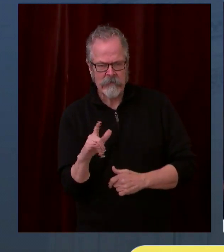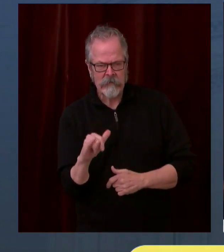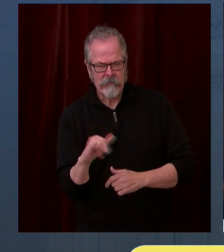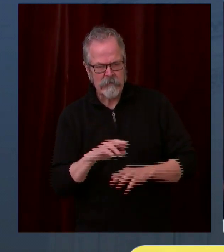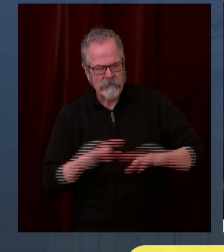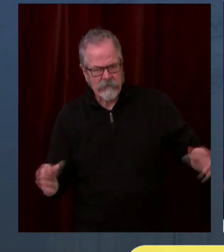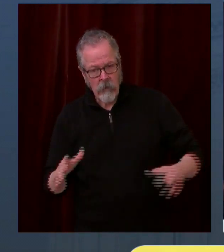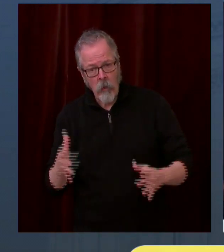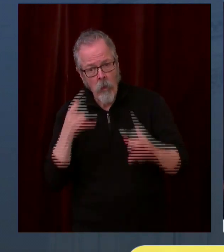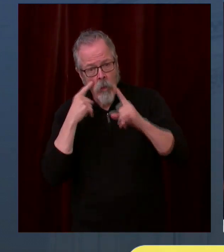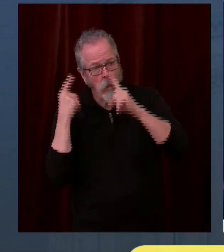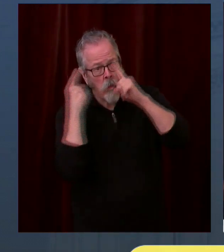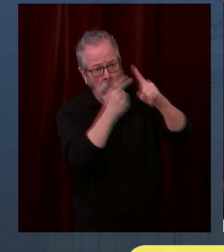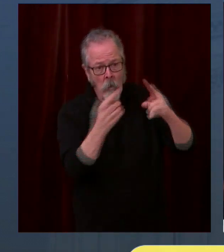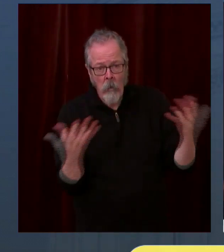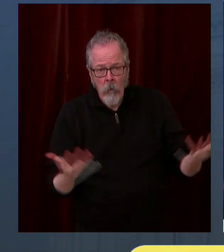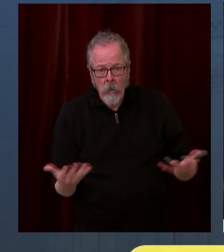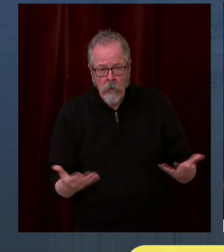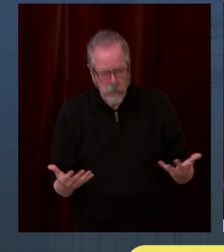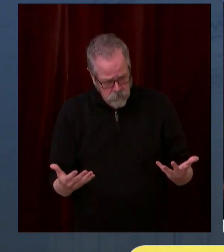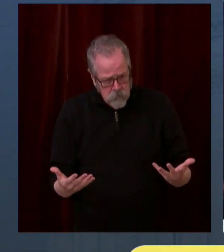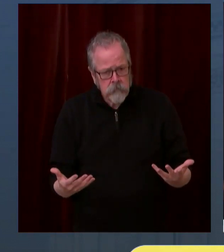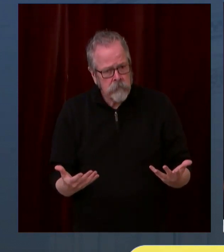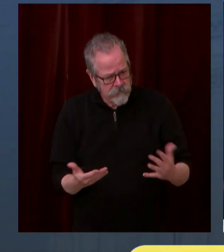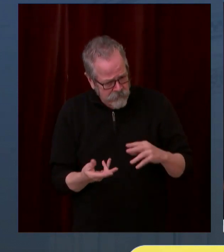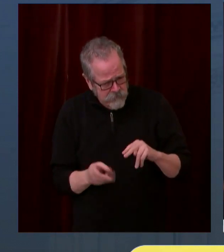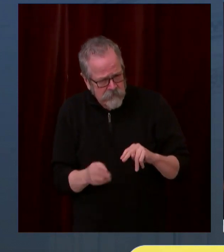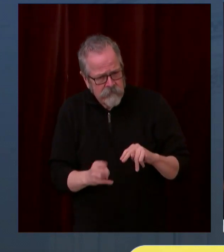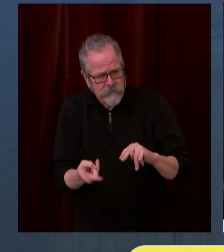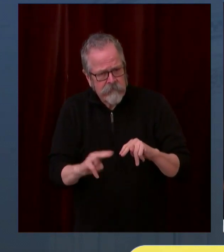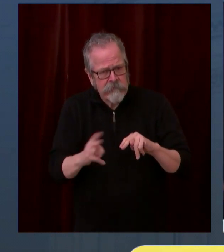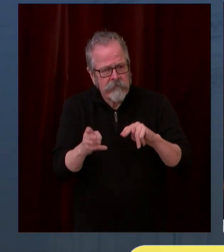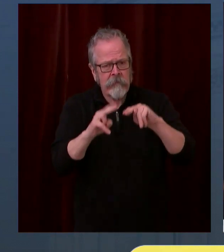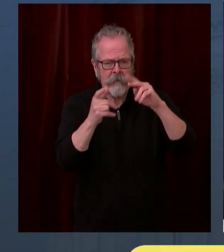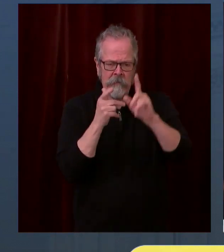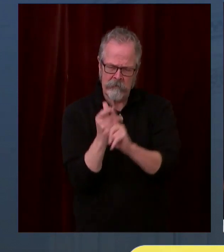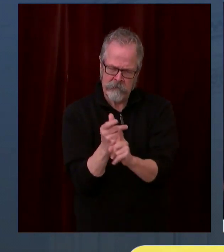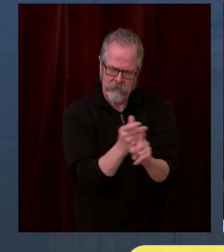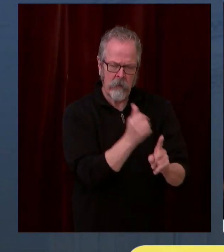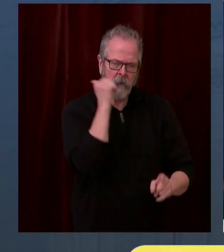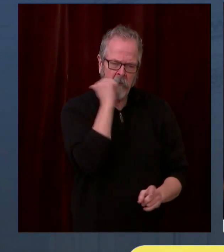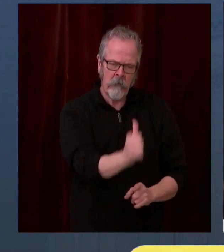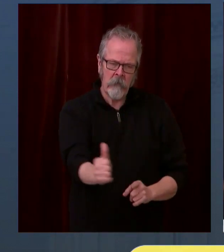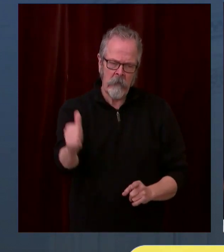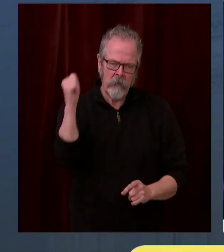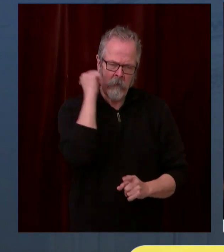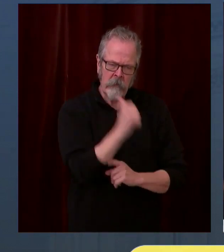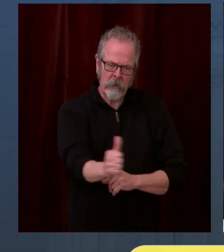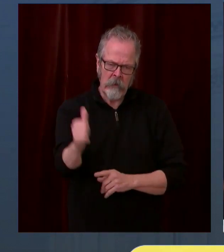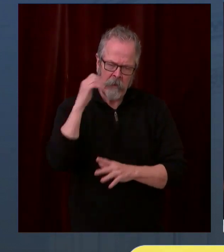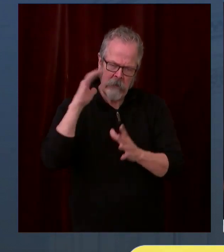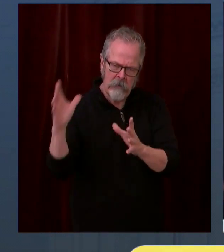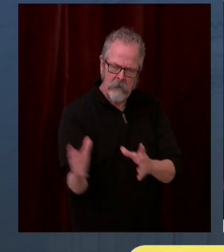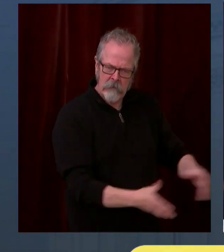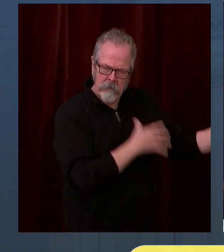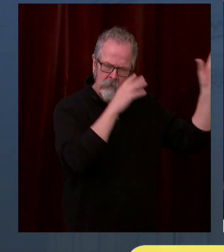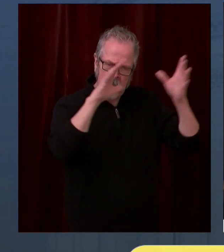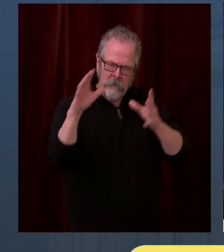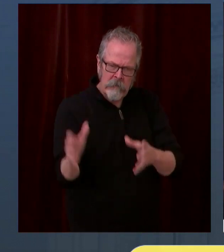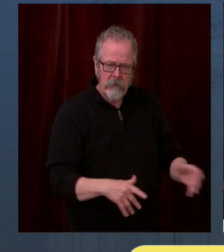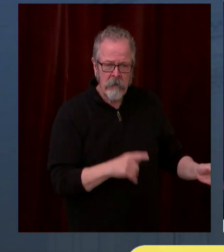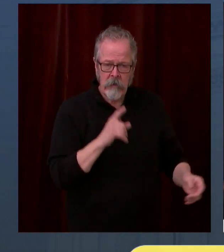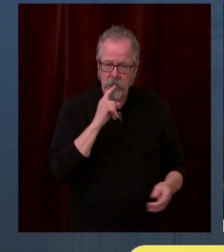fortunate to have many great companies here in the state of Washington. And this is a time for all of us as citizens and as businesses